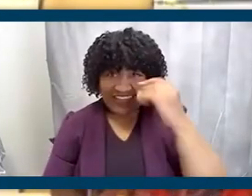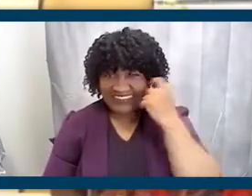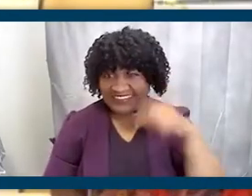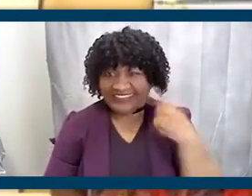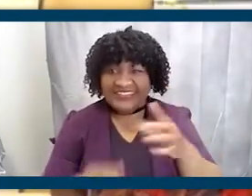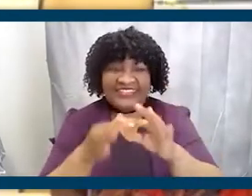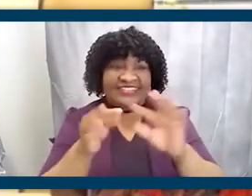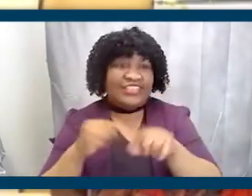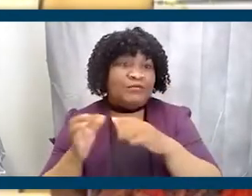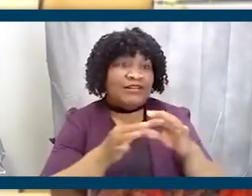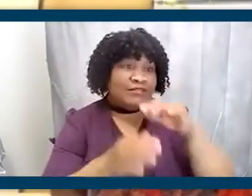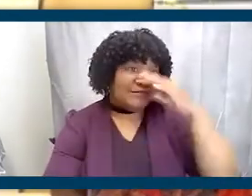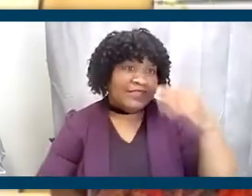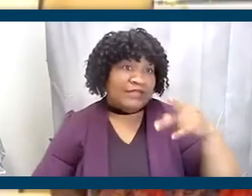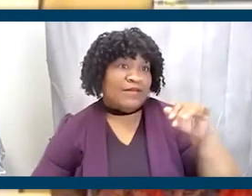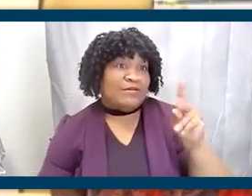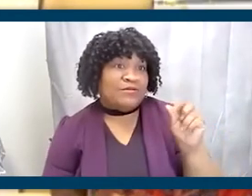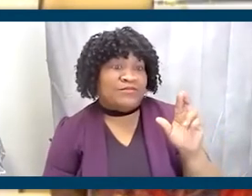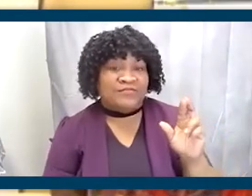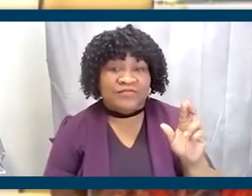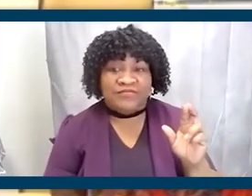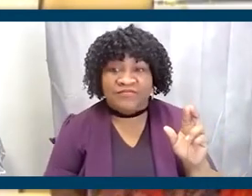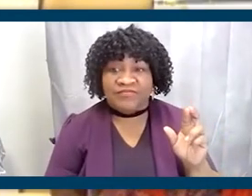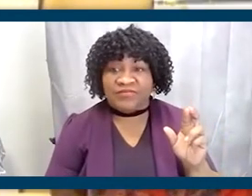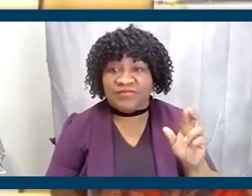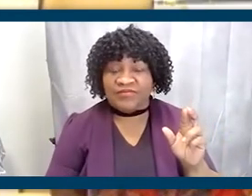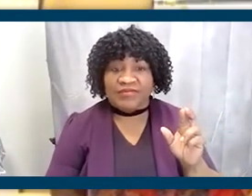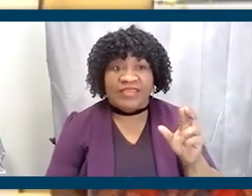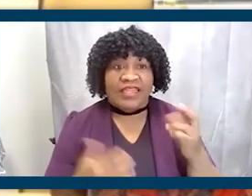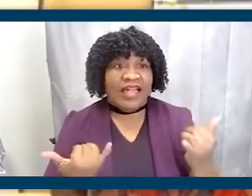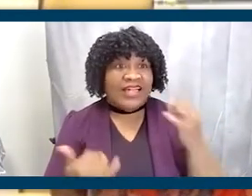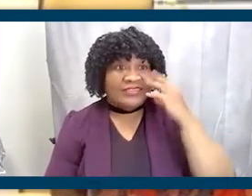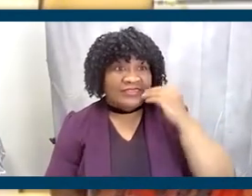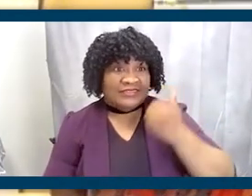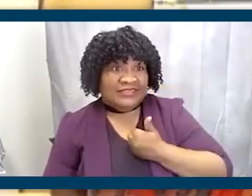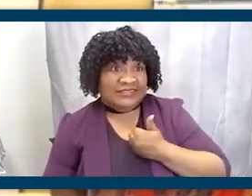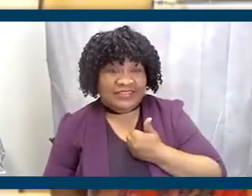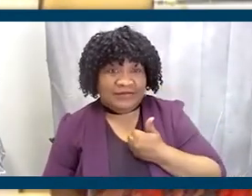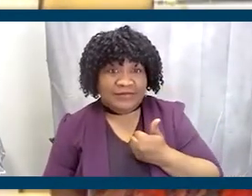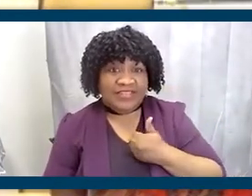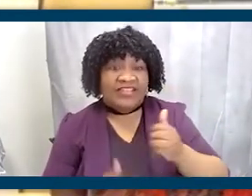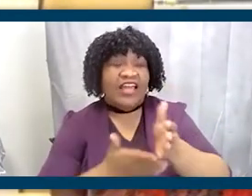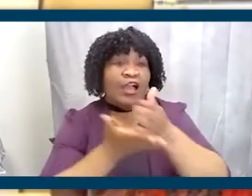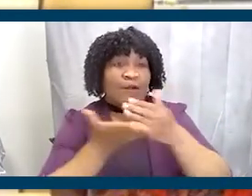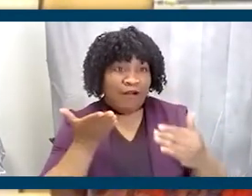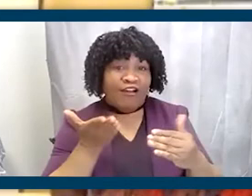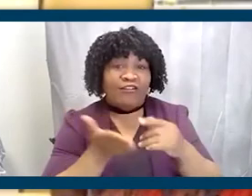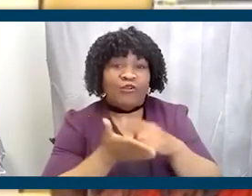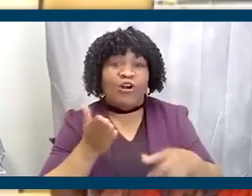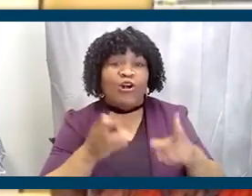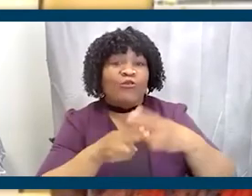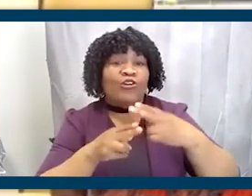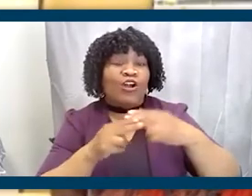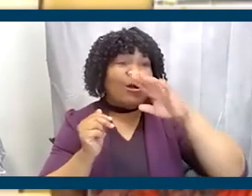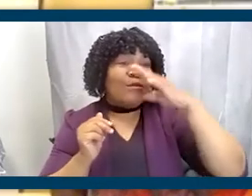with regards to it. You know, having been, like I said, a part of what one would, maybe would call